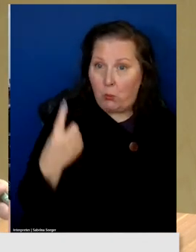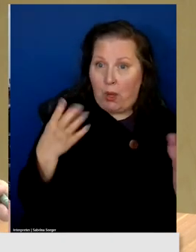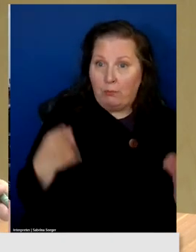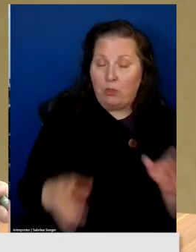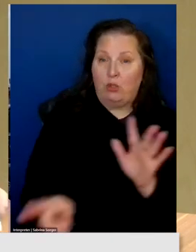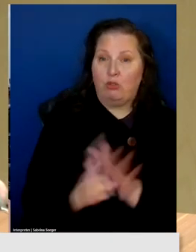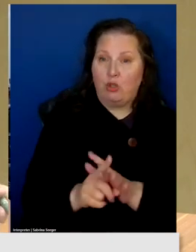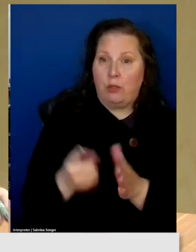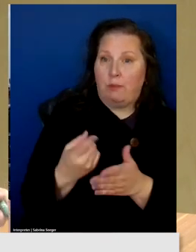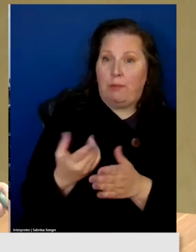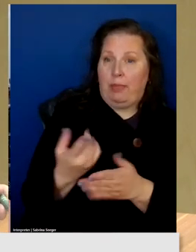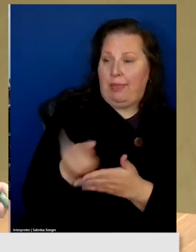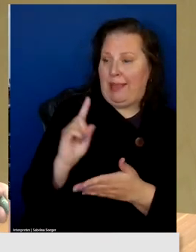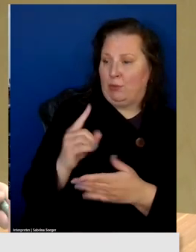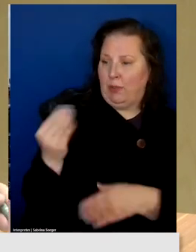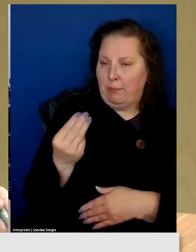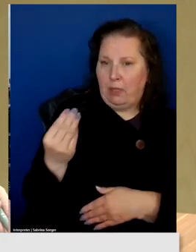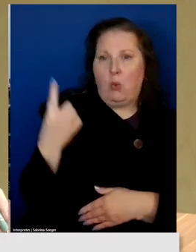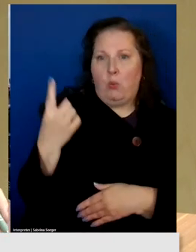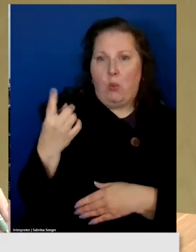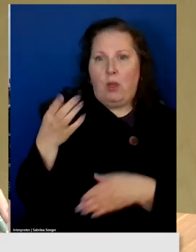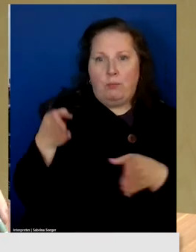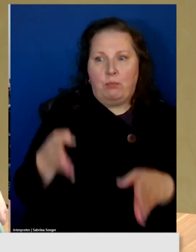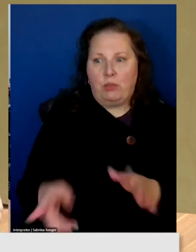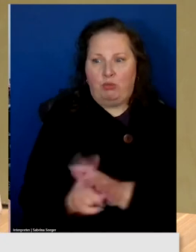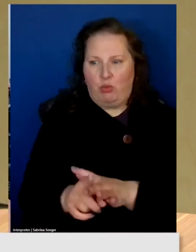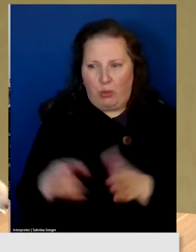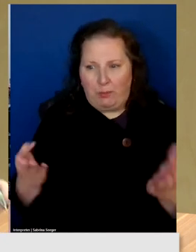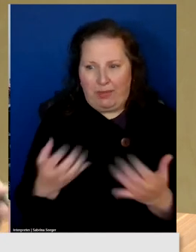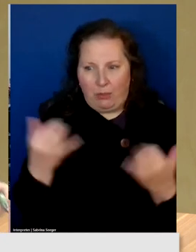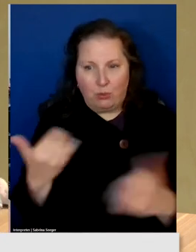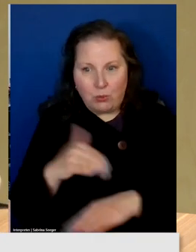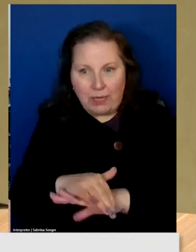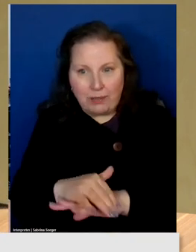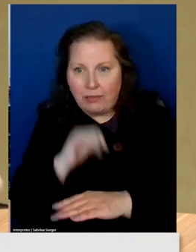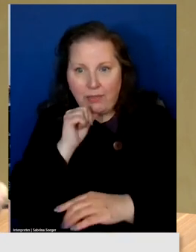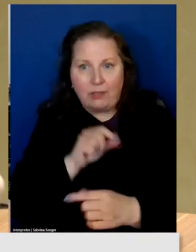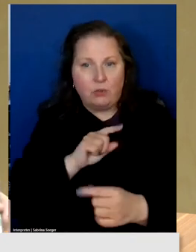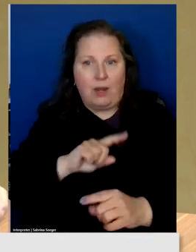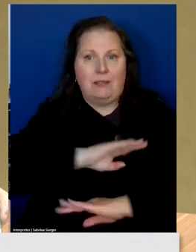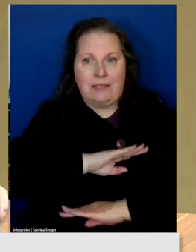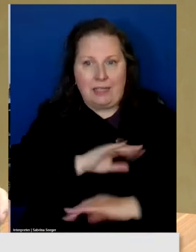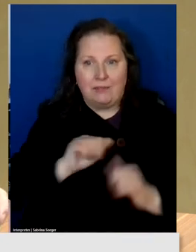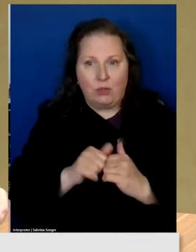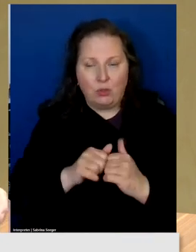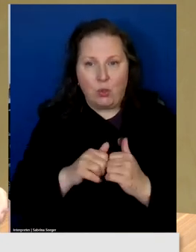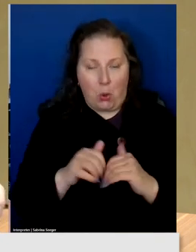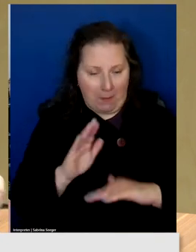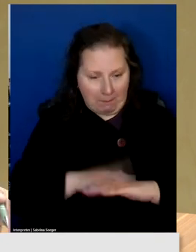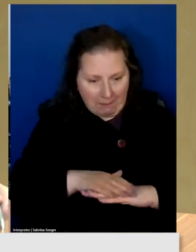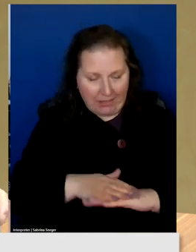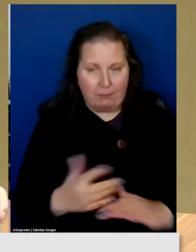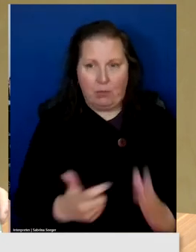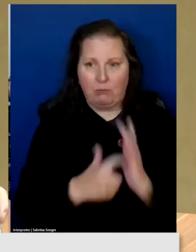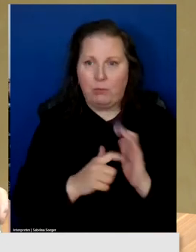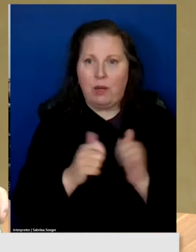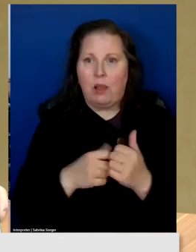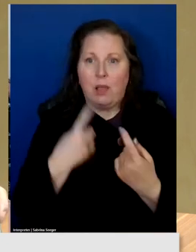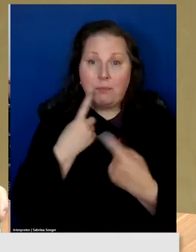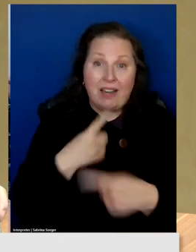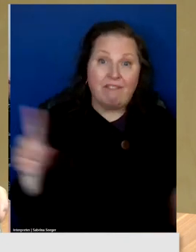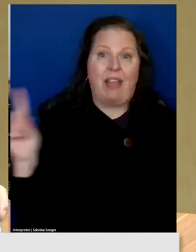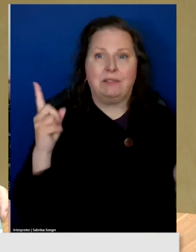showed up last Monday and only one person appears to be here tonight that you haven't met your basic threshold of an effective public